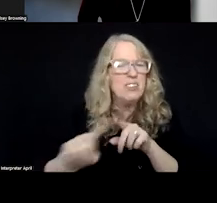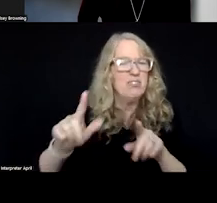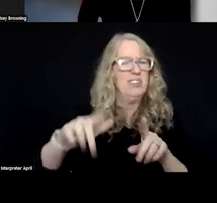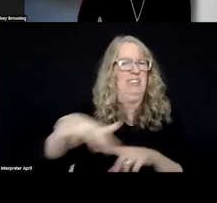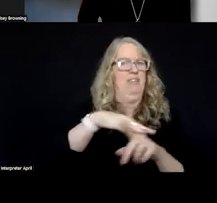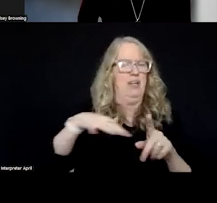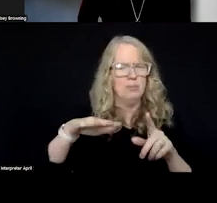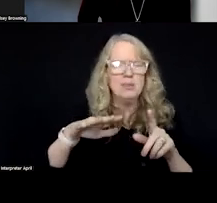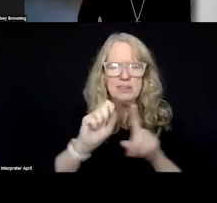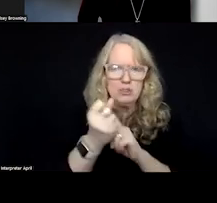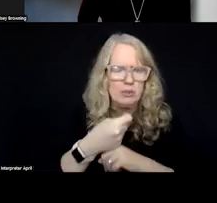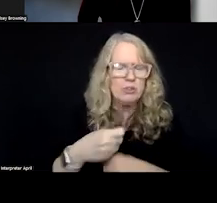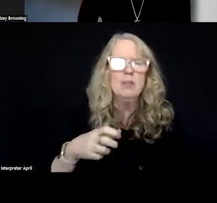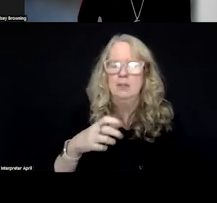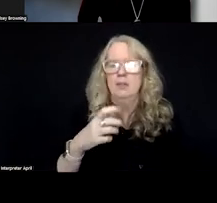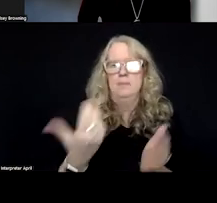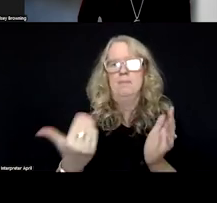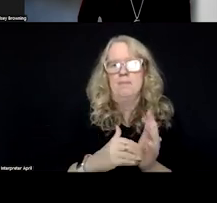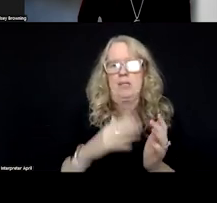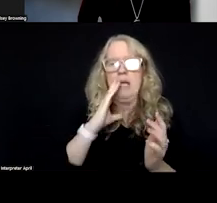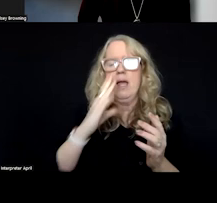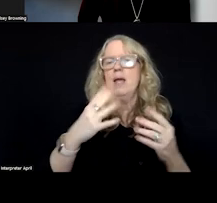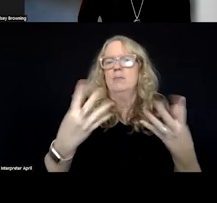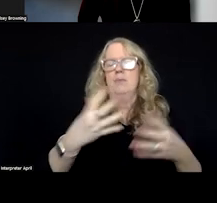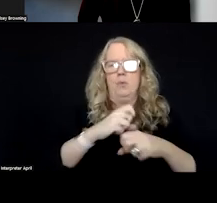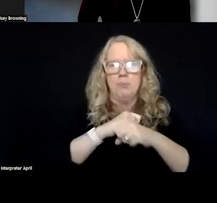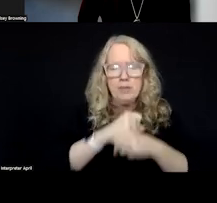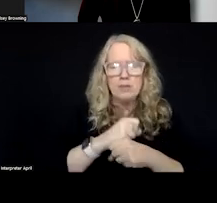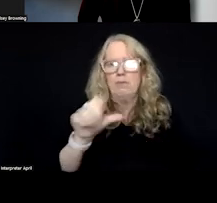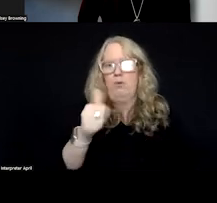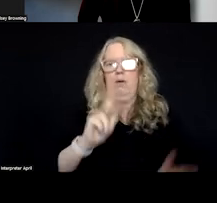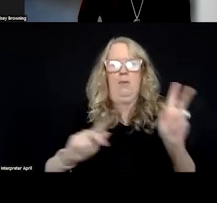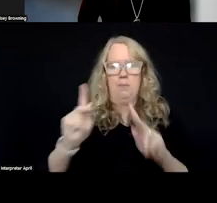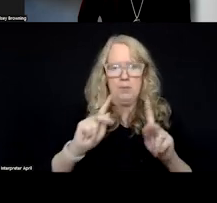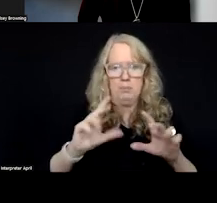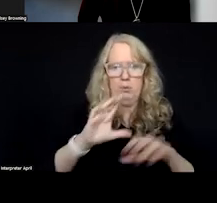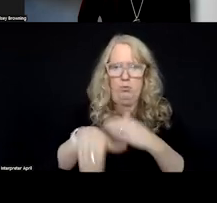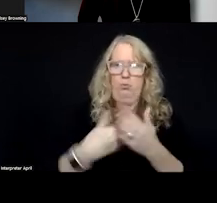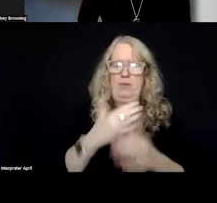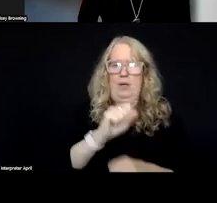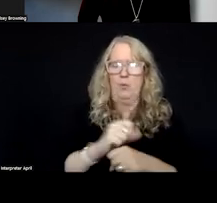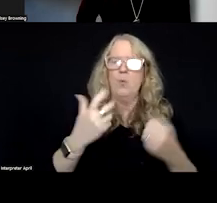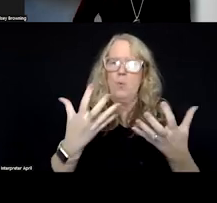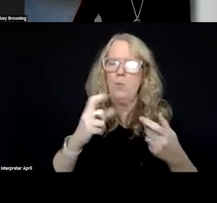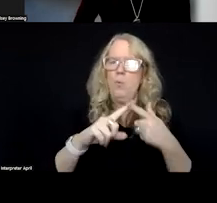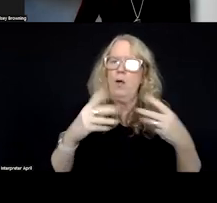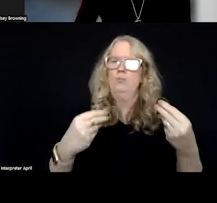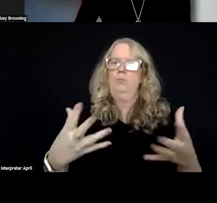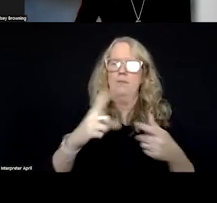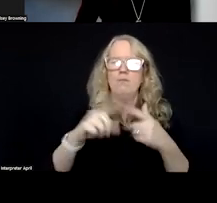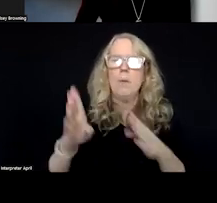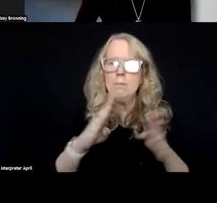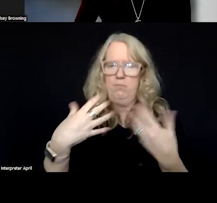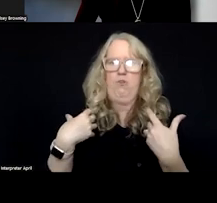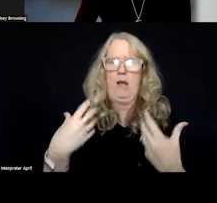And so again, we provide these kind of protections to other people to do this line of work. And we'd like to extend it to people doing behavioral